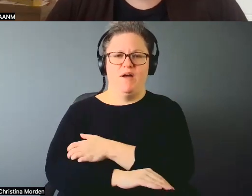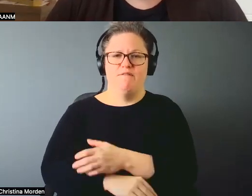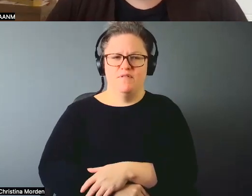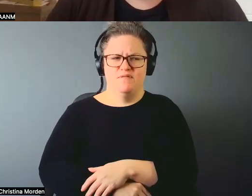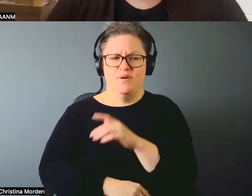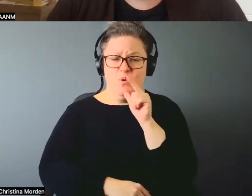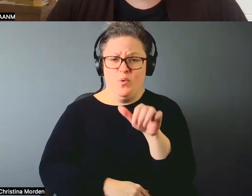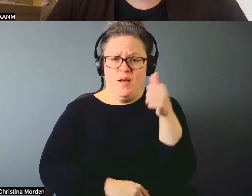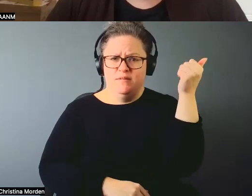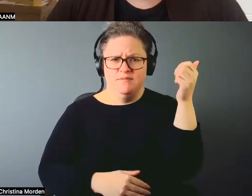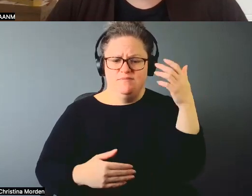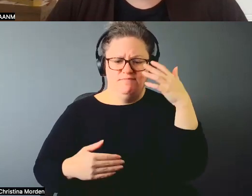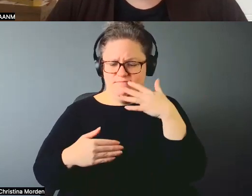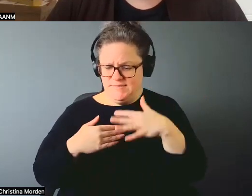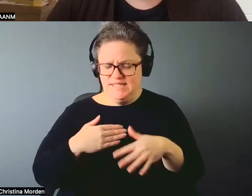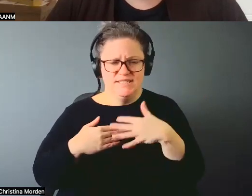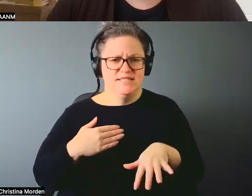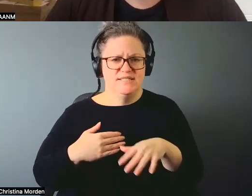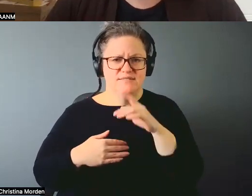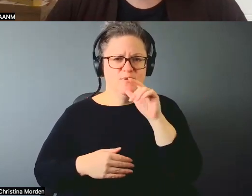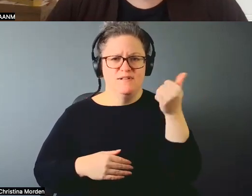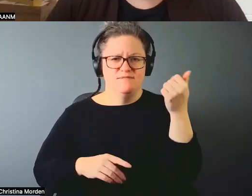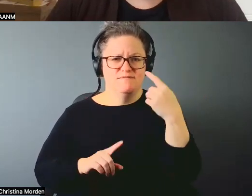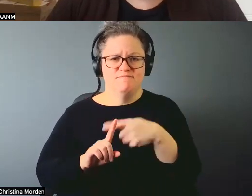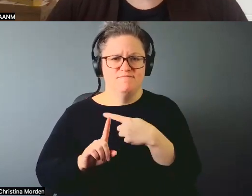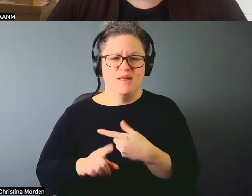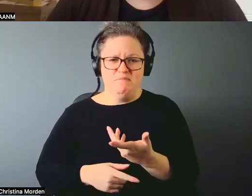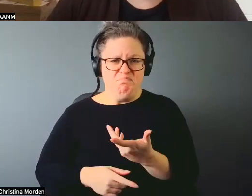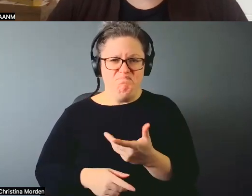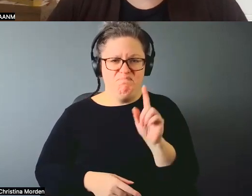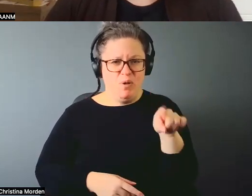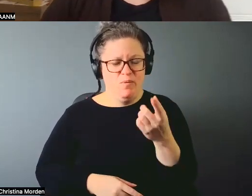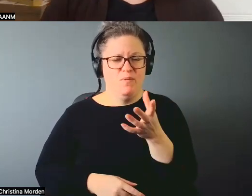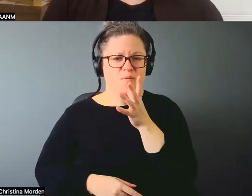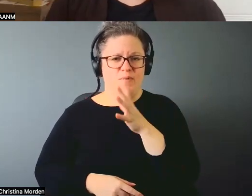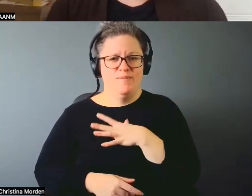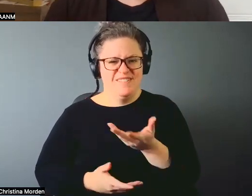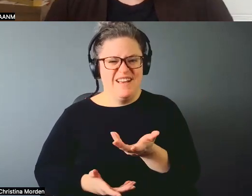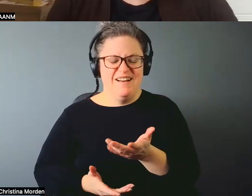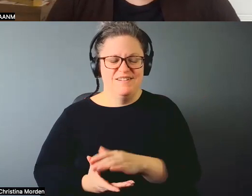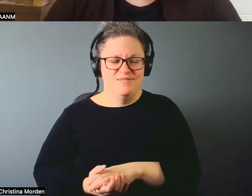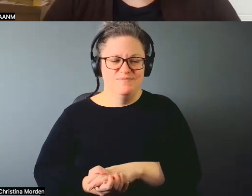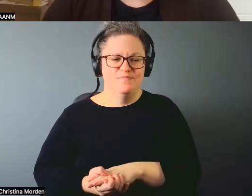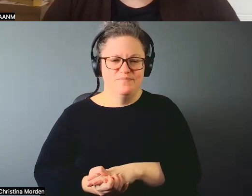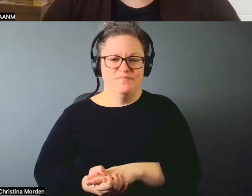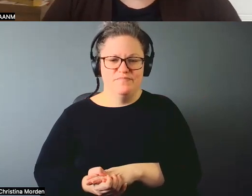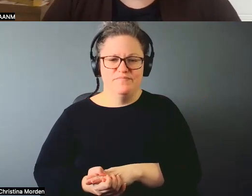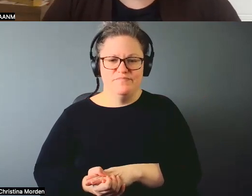that? Who else bleeds every month? Yeah. Yeah.